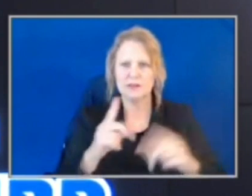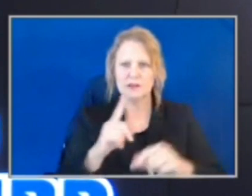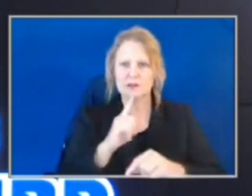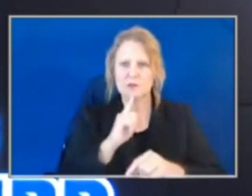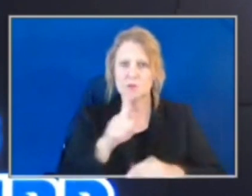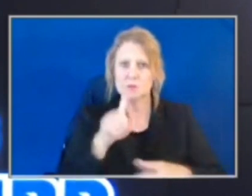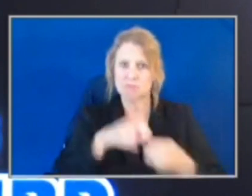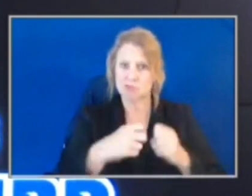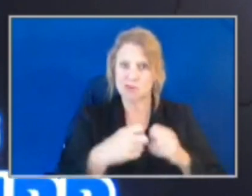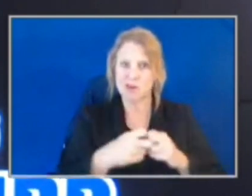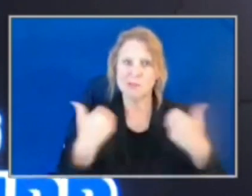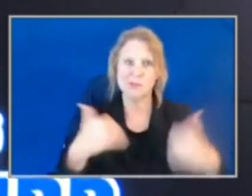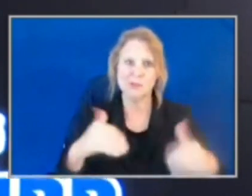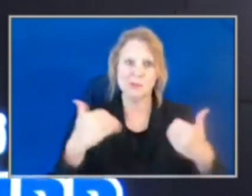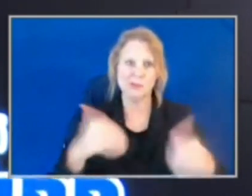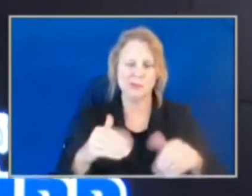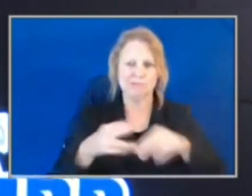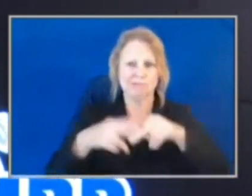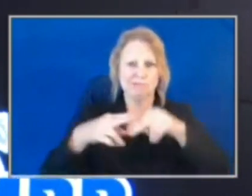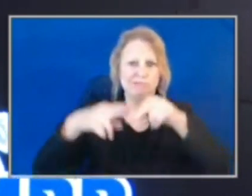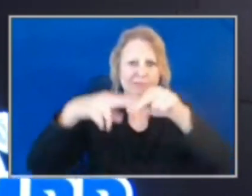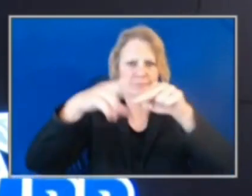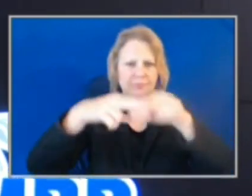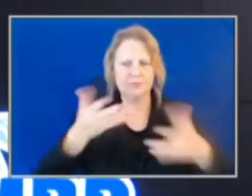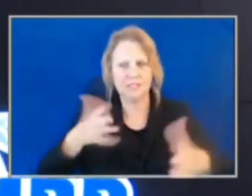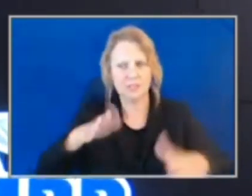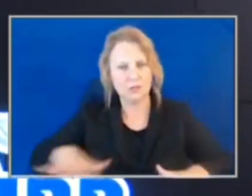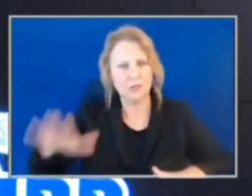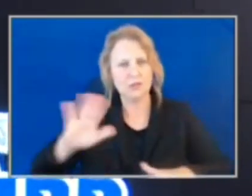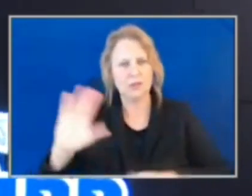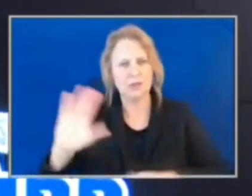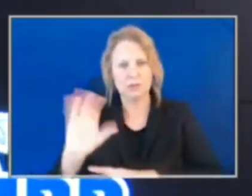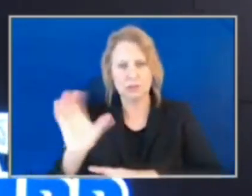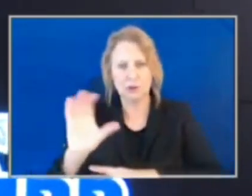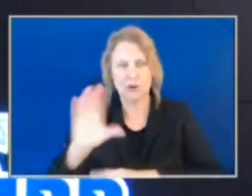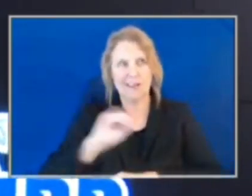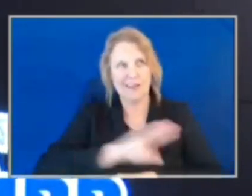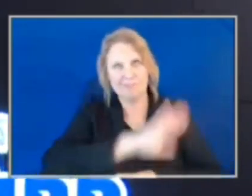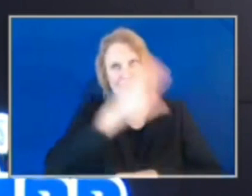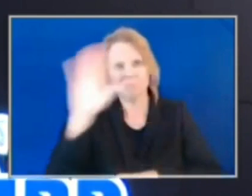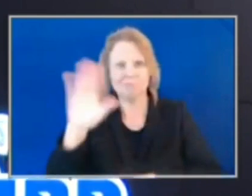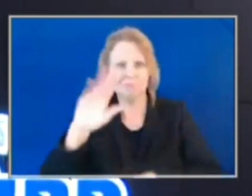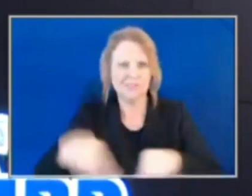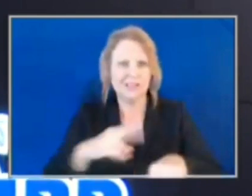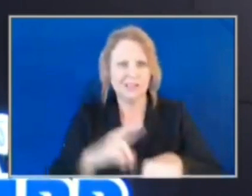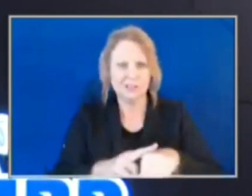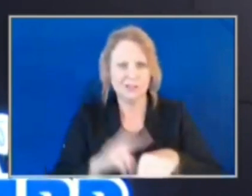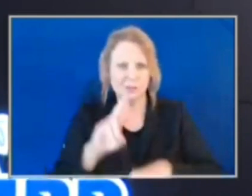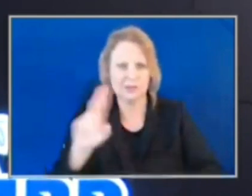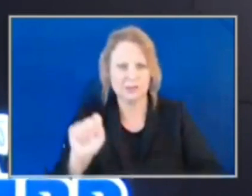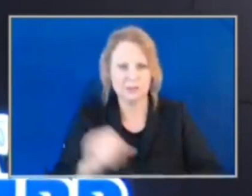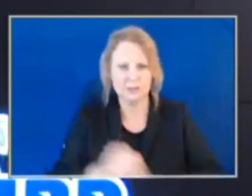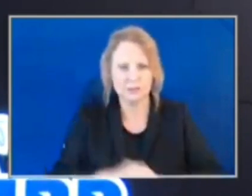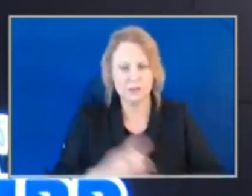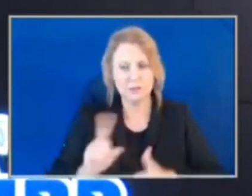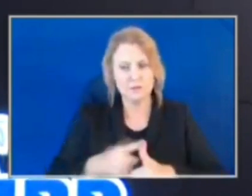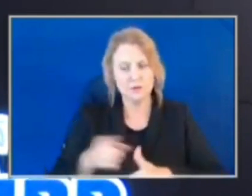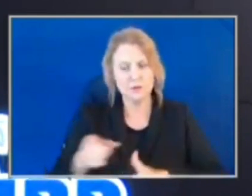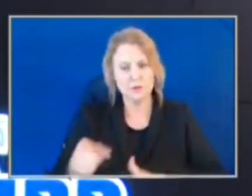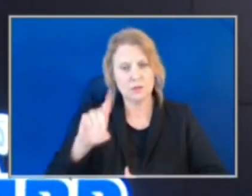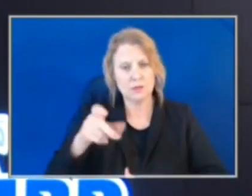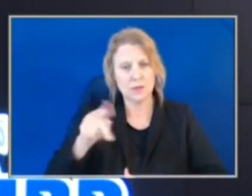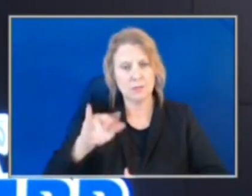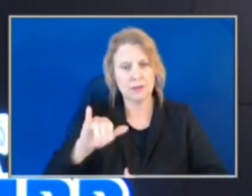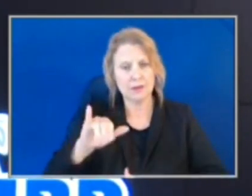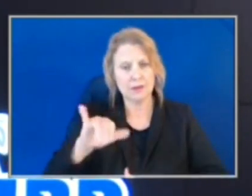and that's here in Charlotte and nationwide. Our first speaker today is Deputy Chief Stephen Brochu.